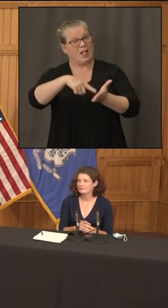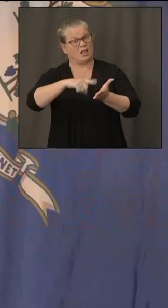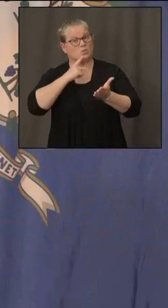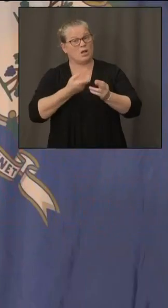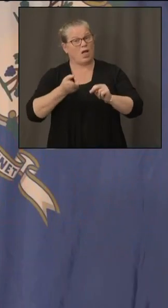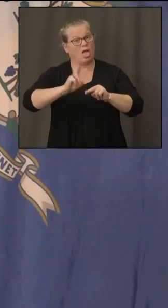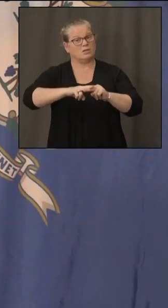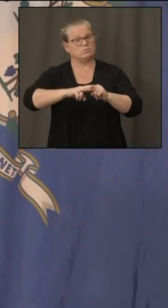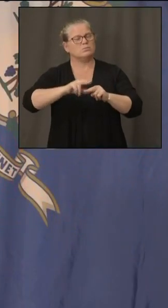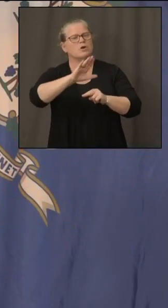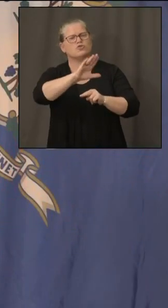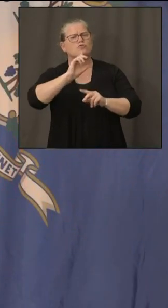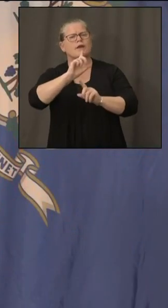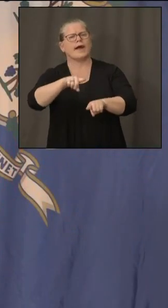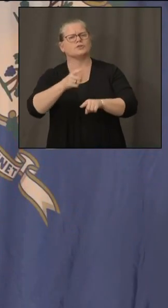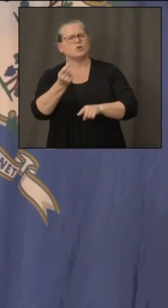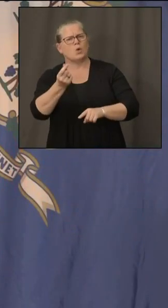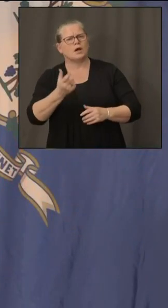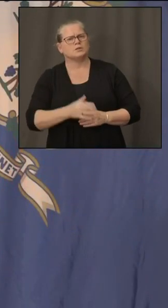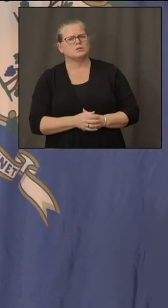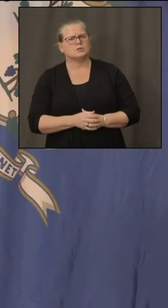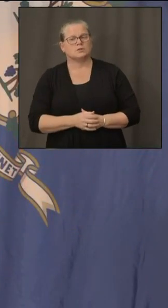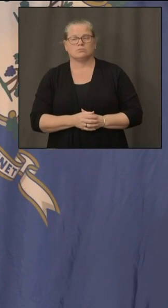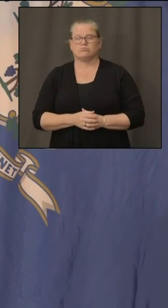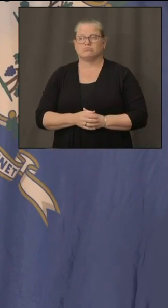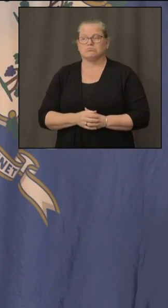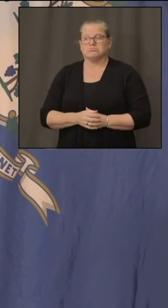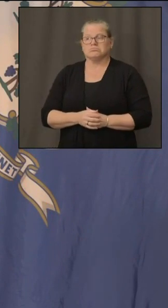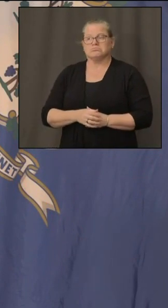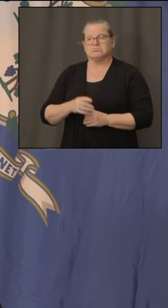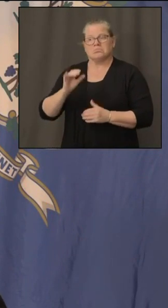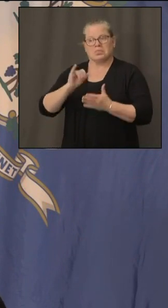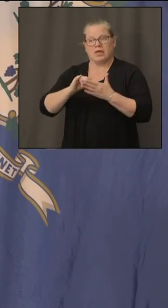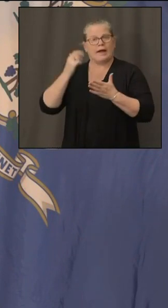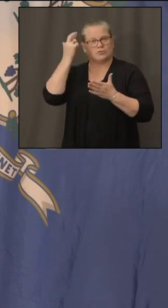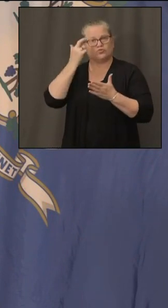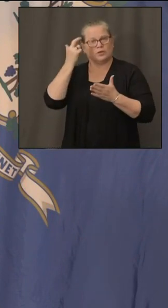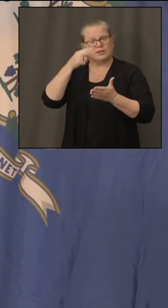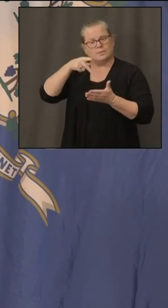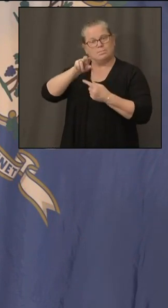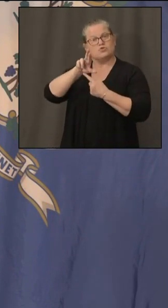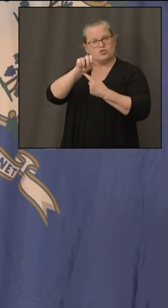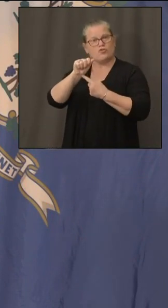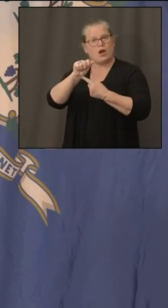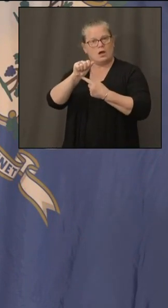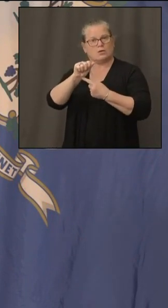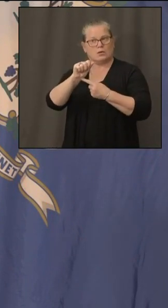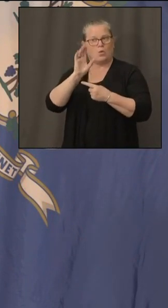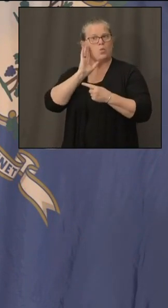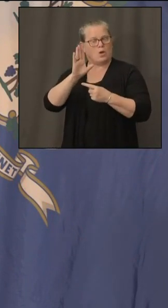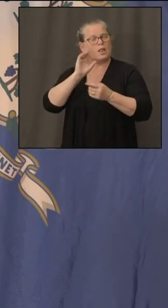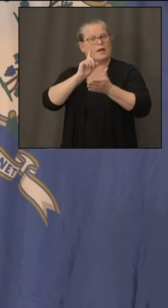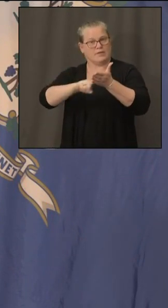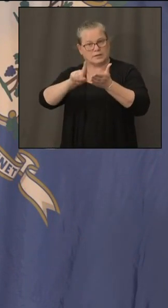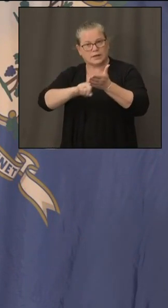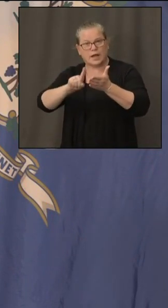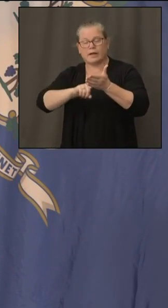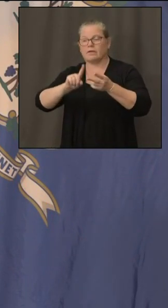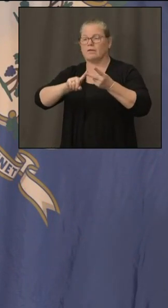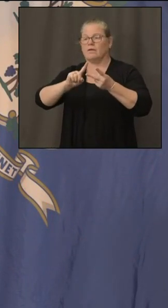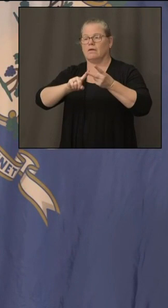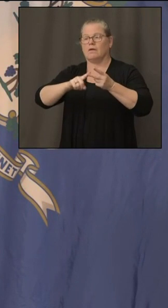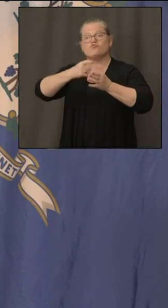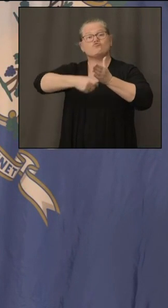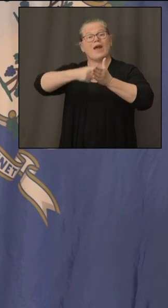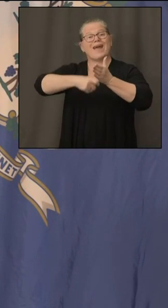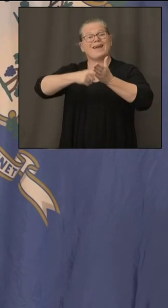i think that's why we're going to have a pure investigation i think that's why pure has put um any rate increase on hold for now um